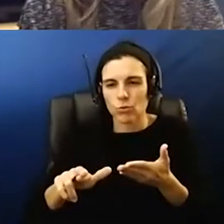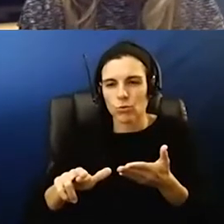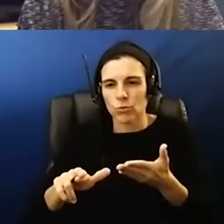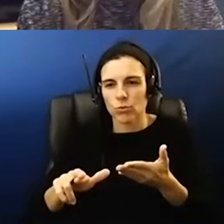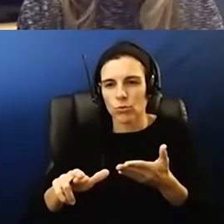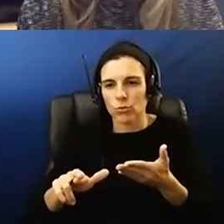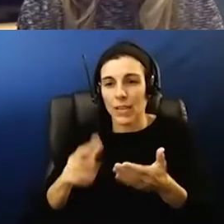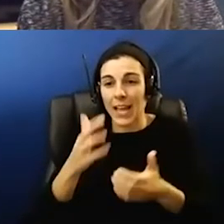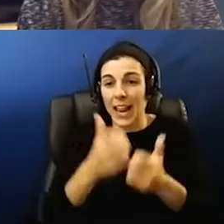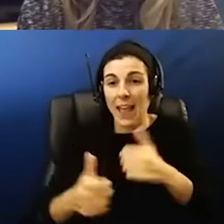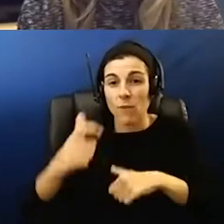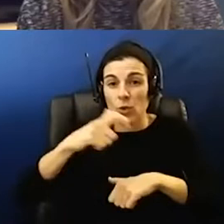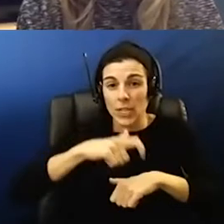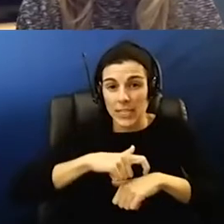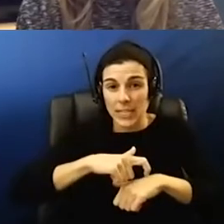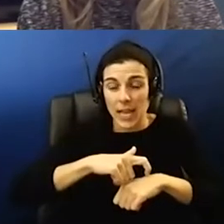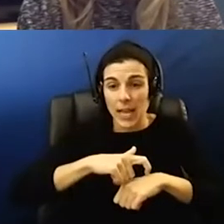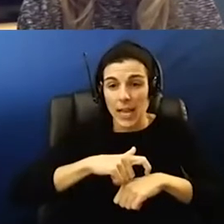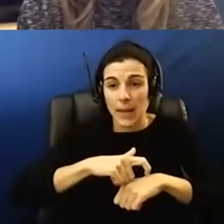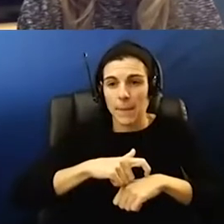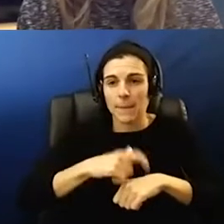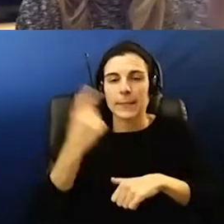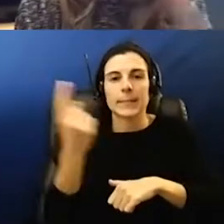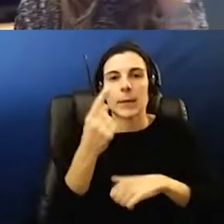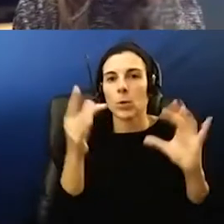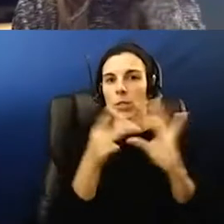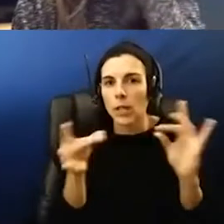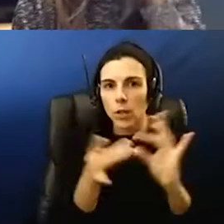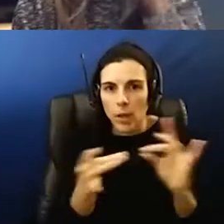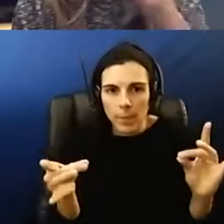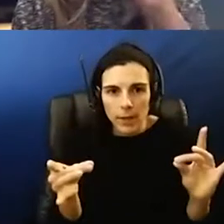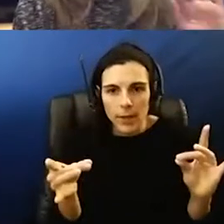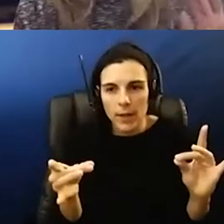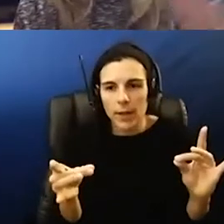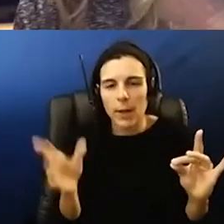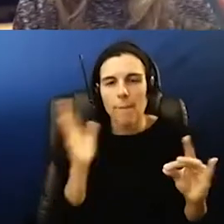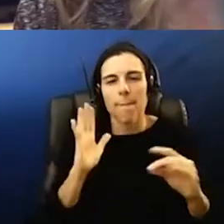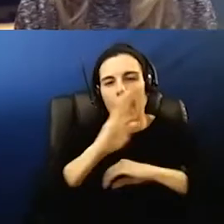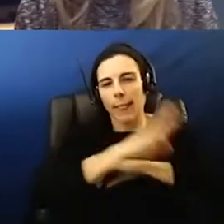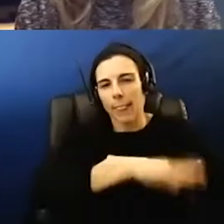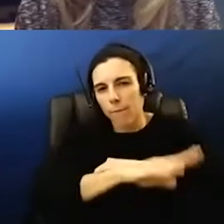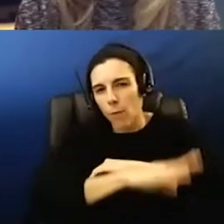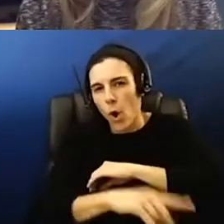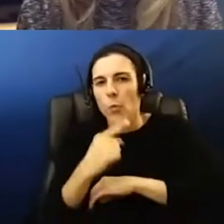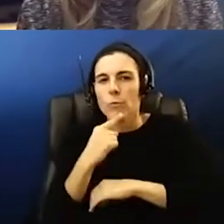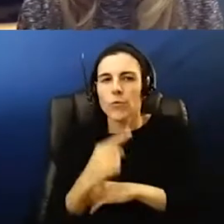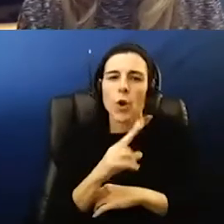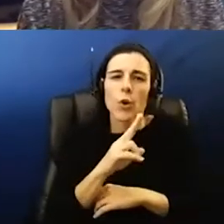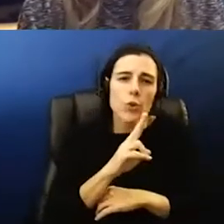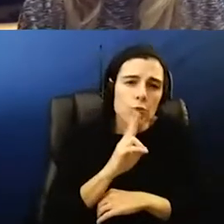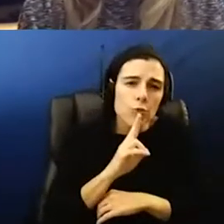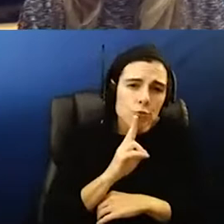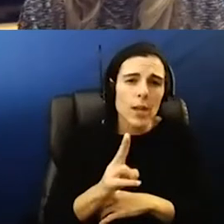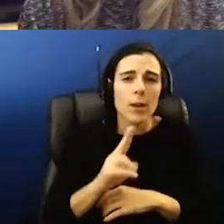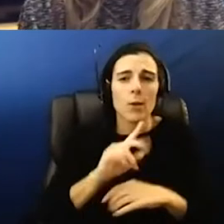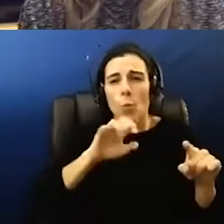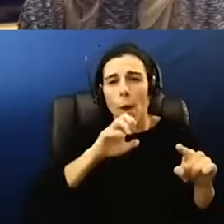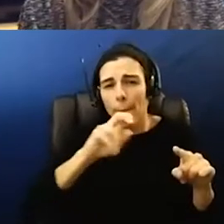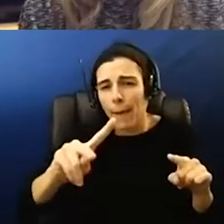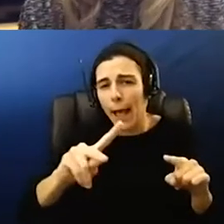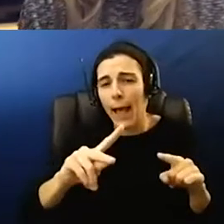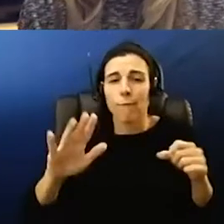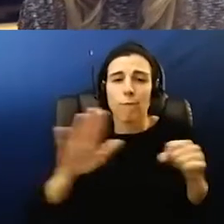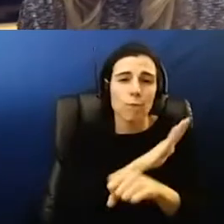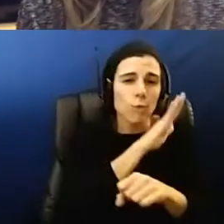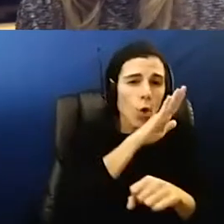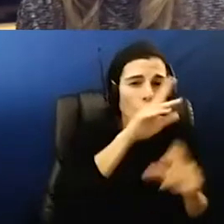every time that a claim has been made you know back uh back in the fall we were told houston isd went back fully in person long before ran our guys